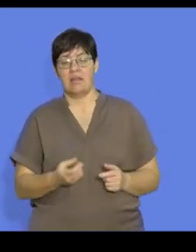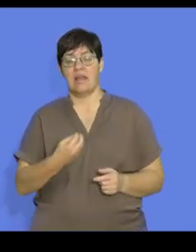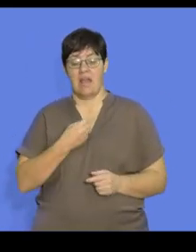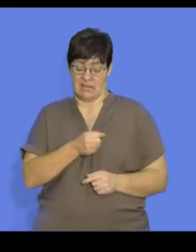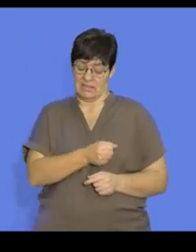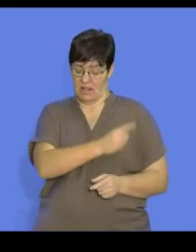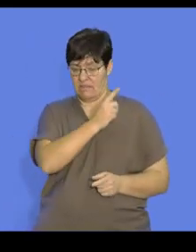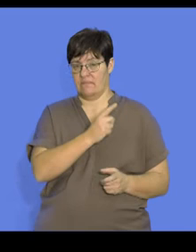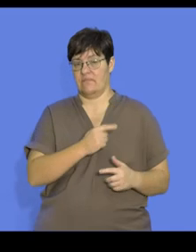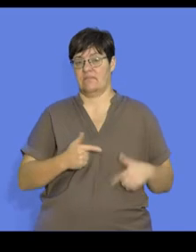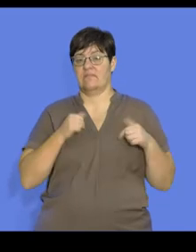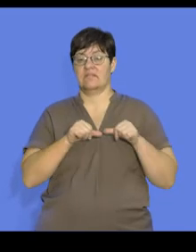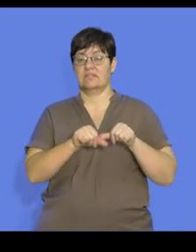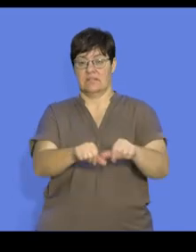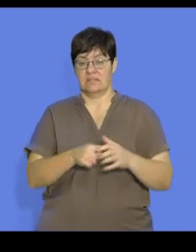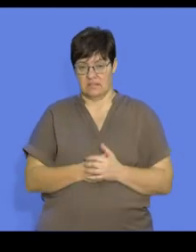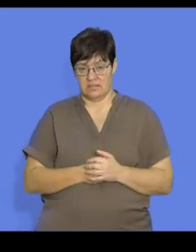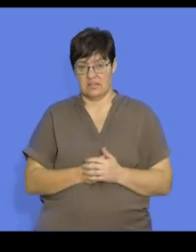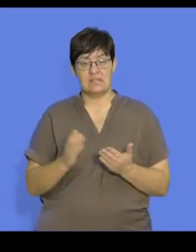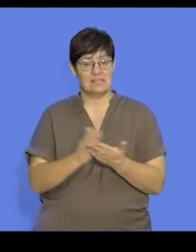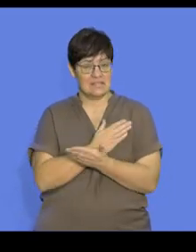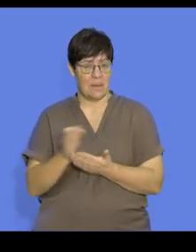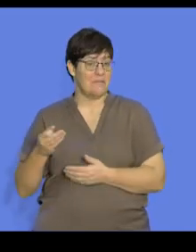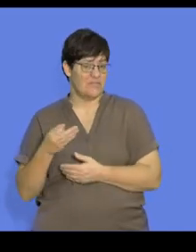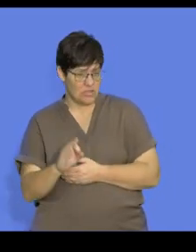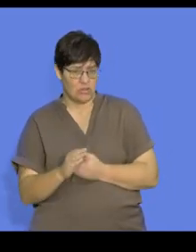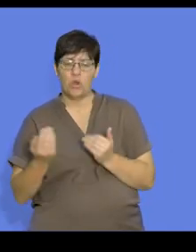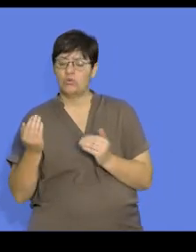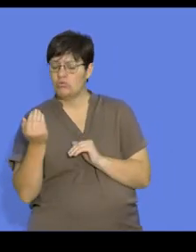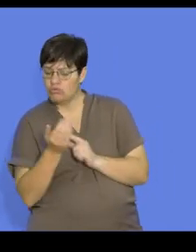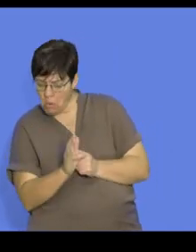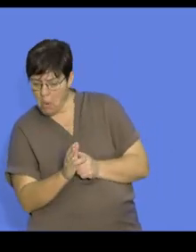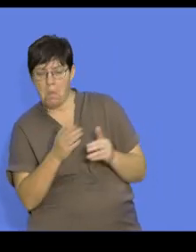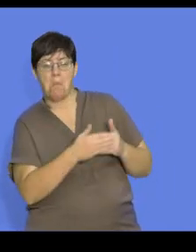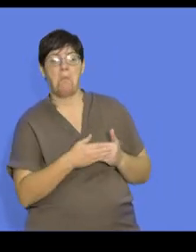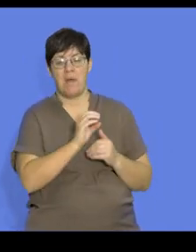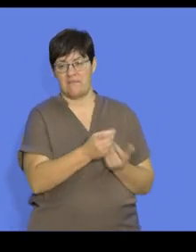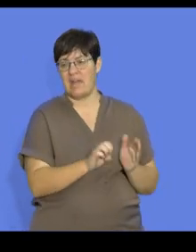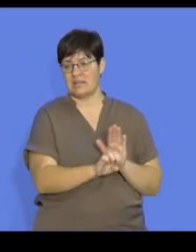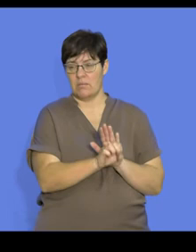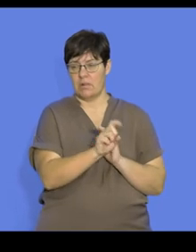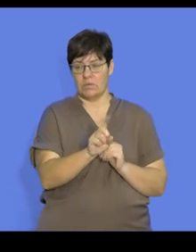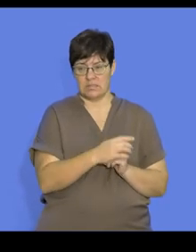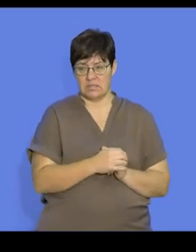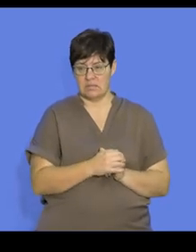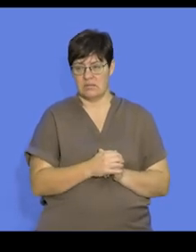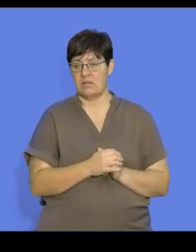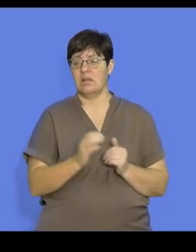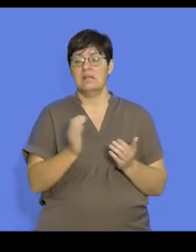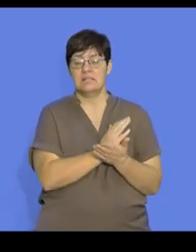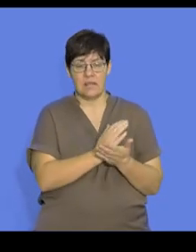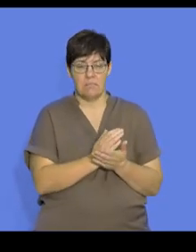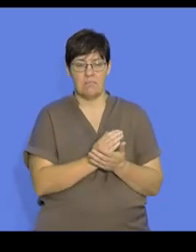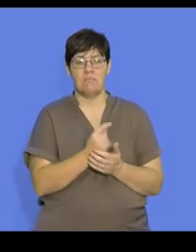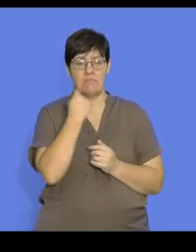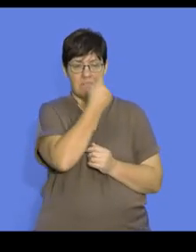young have to survive on their own. Some fish, however, do show parental care. An example of that are some fish that